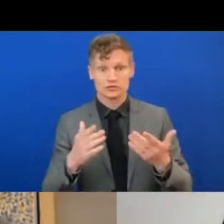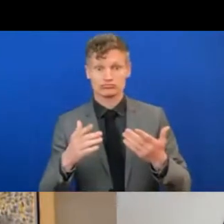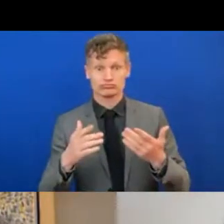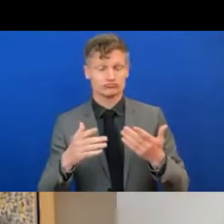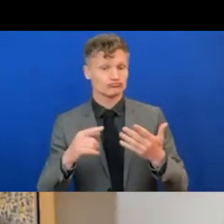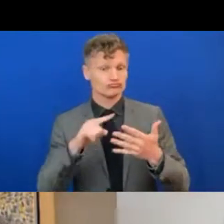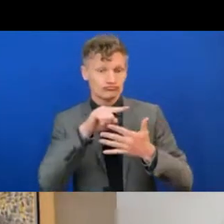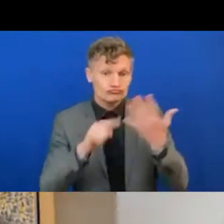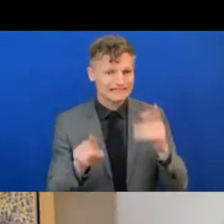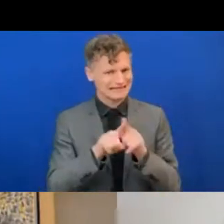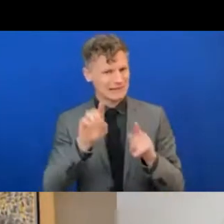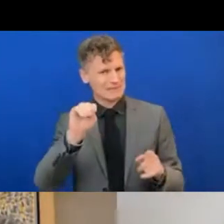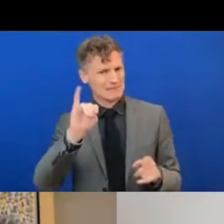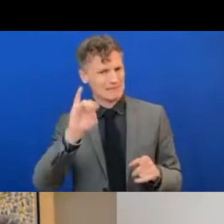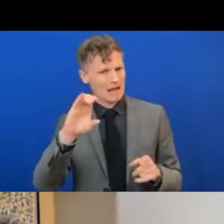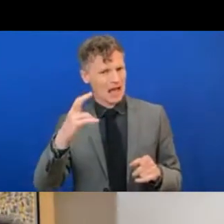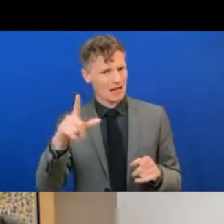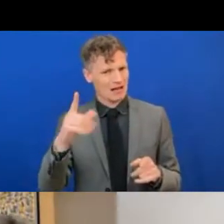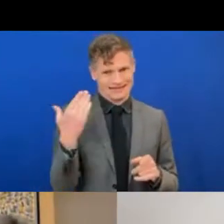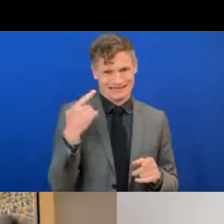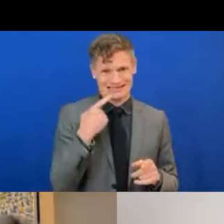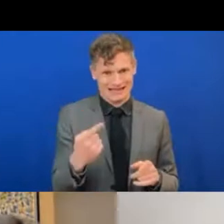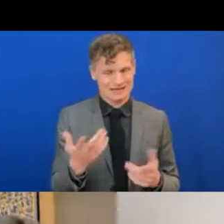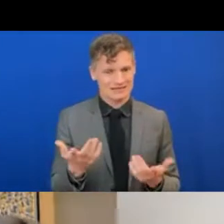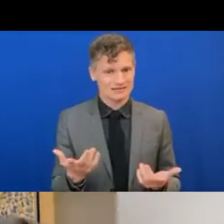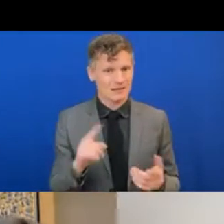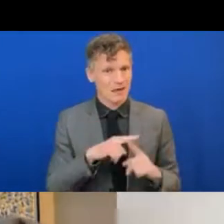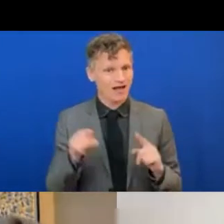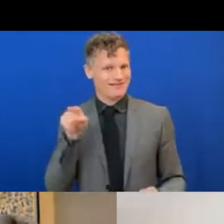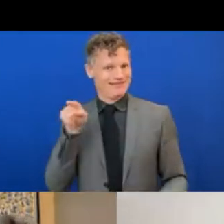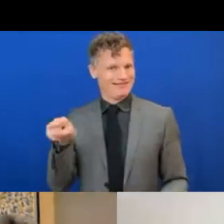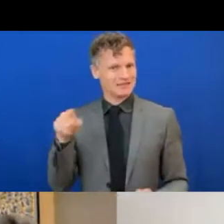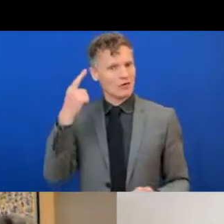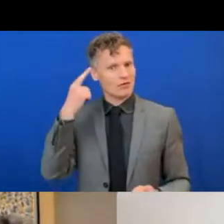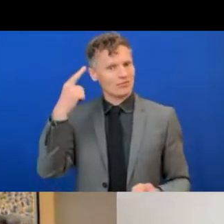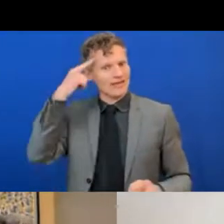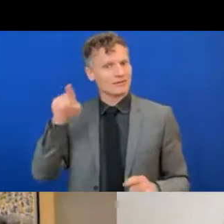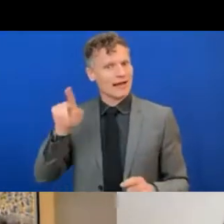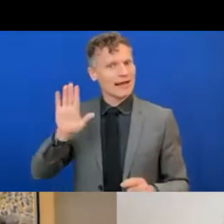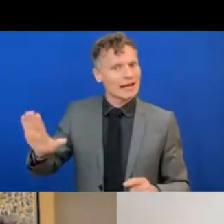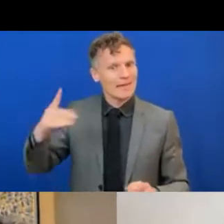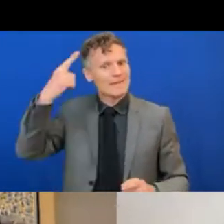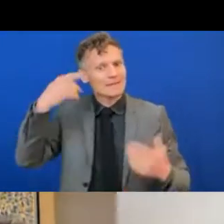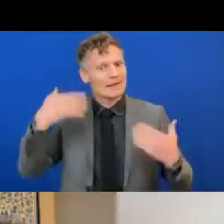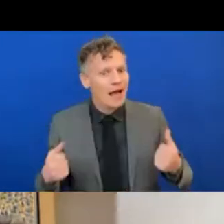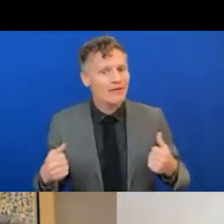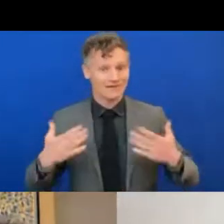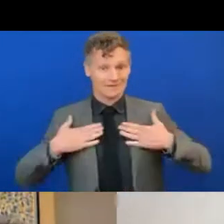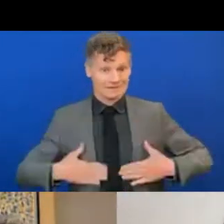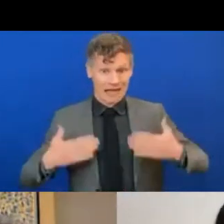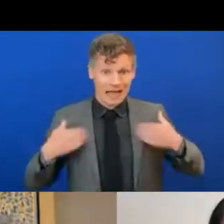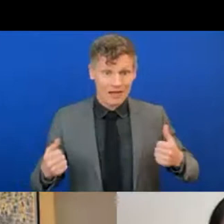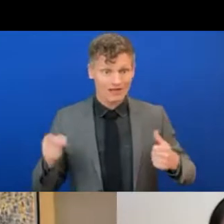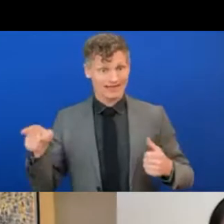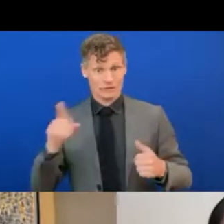well-being of the aging population translate in better mental and physical health and directly impact costs, public and